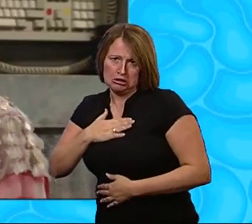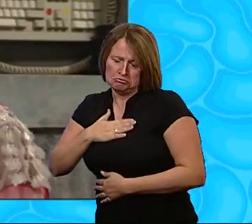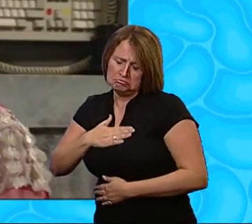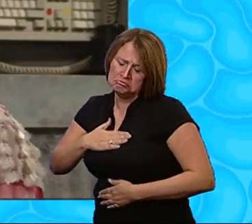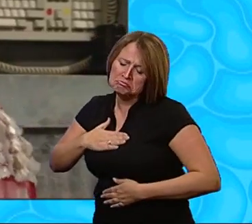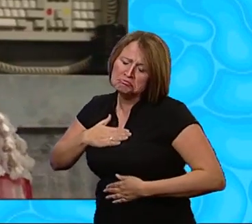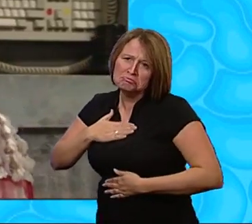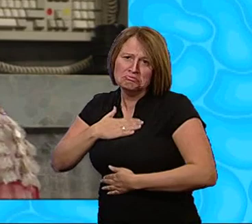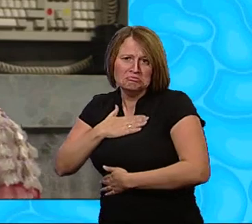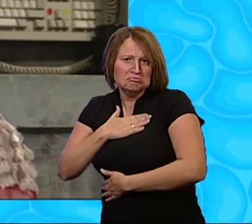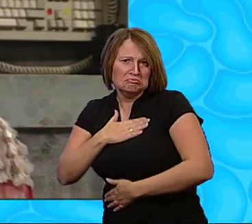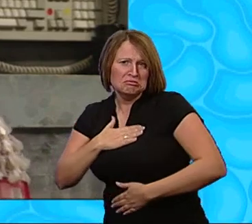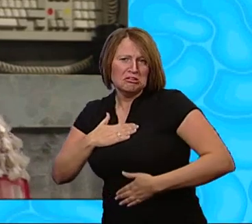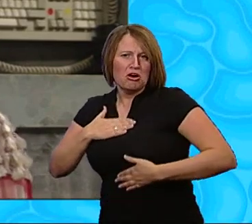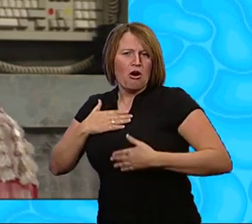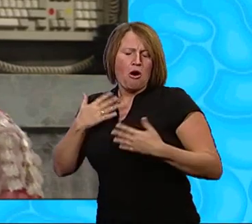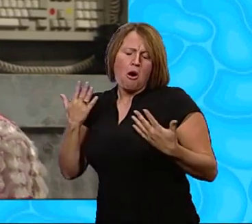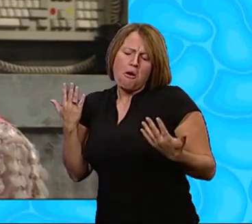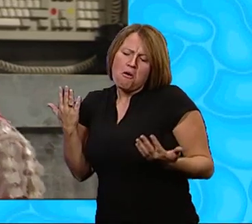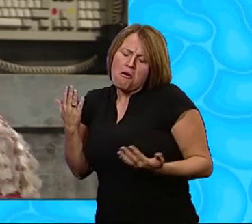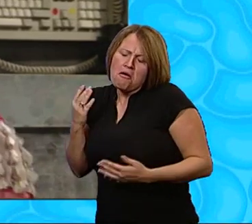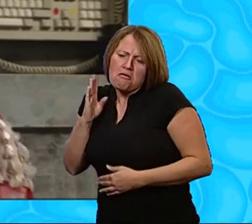I'm so, so sad!